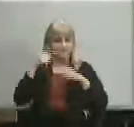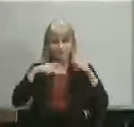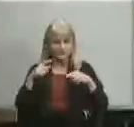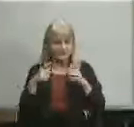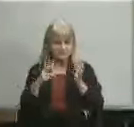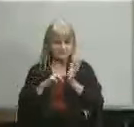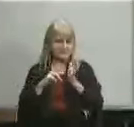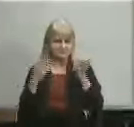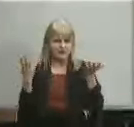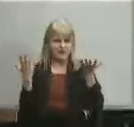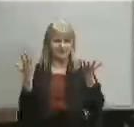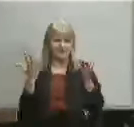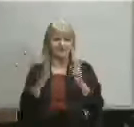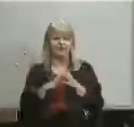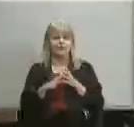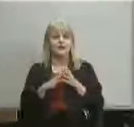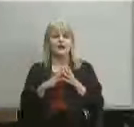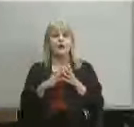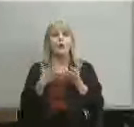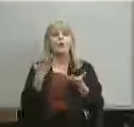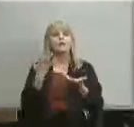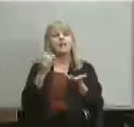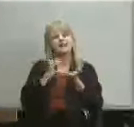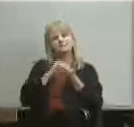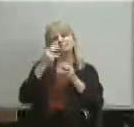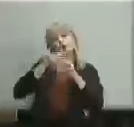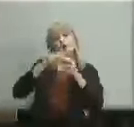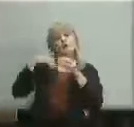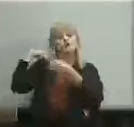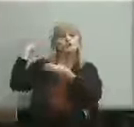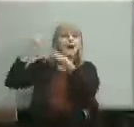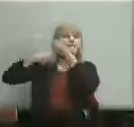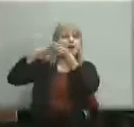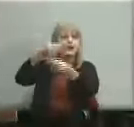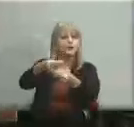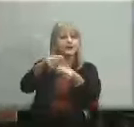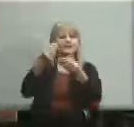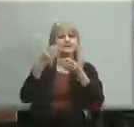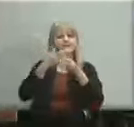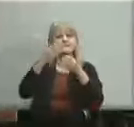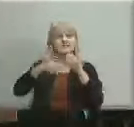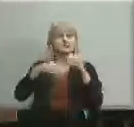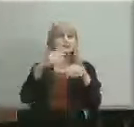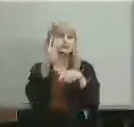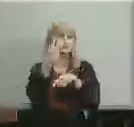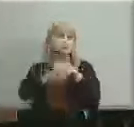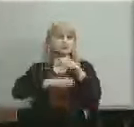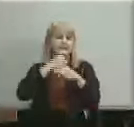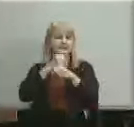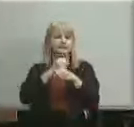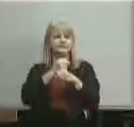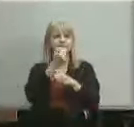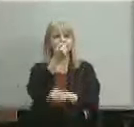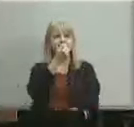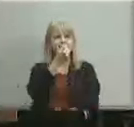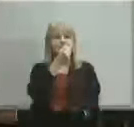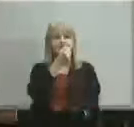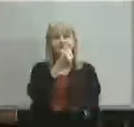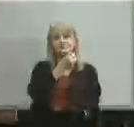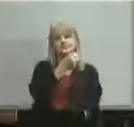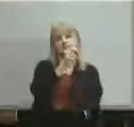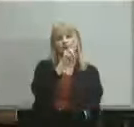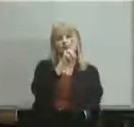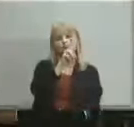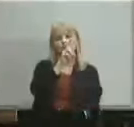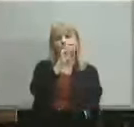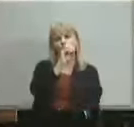data or at the time that grandfathering um finishes which is in two years 17 18 and so at that time